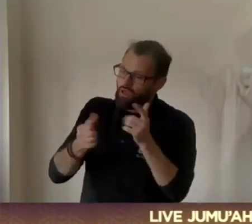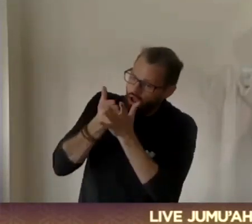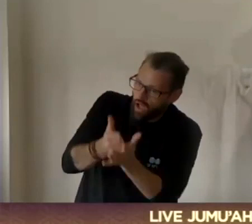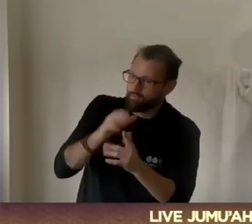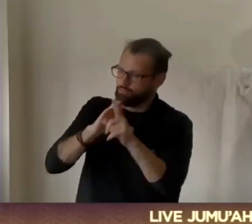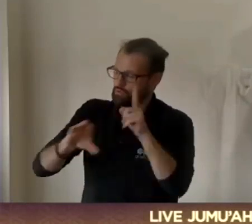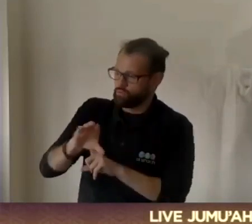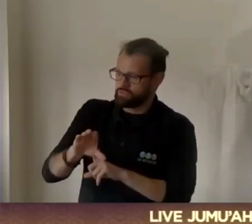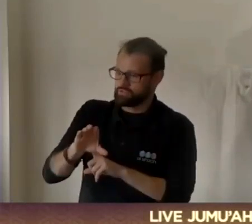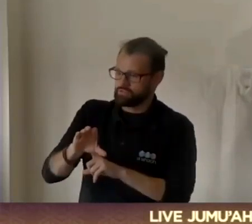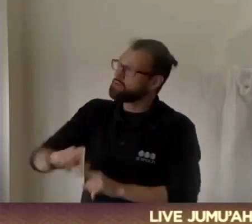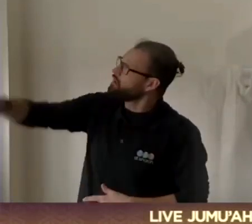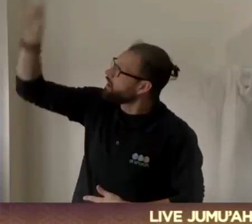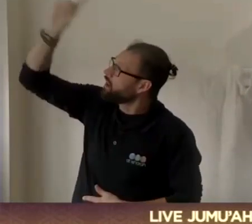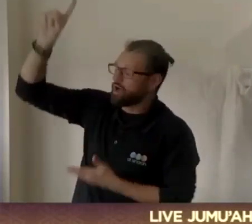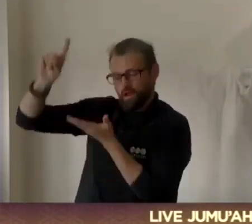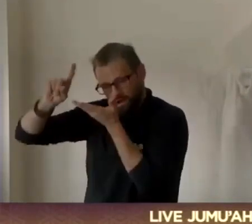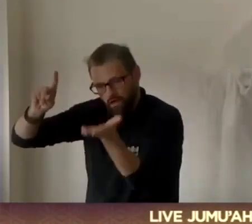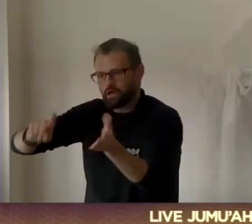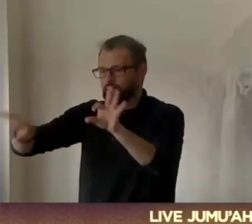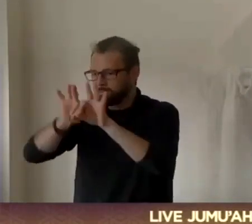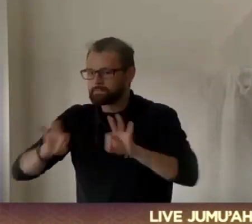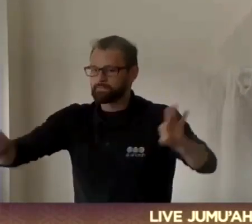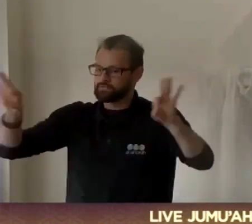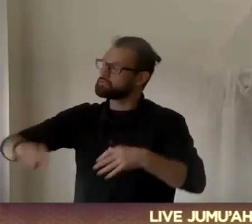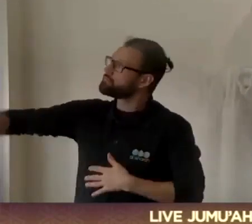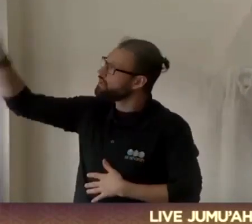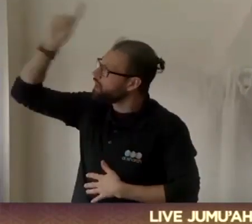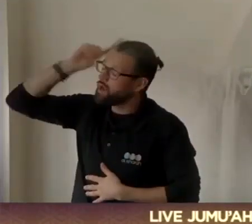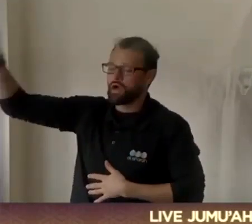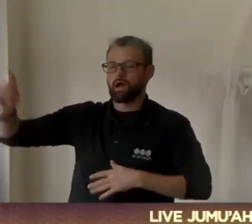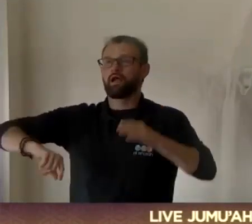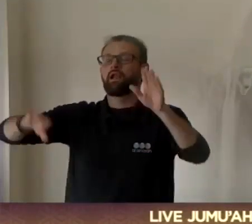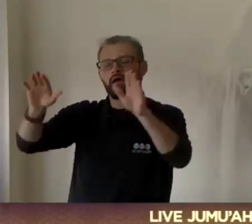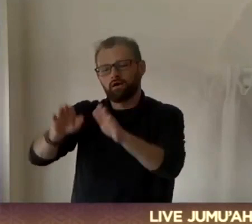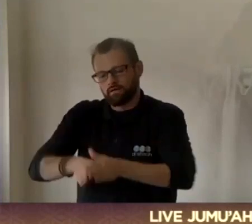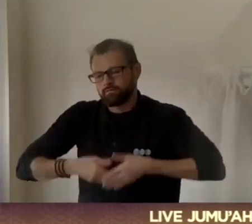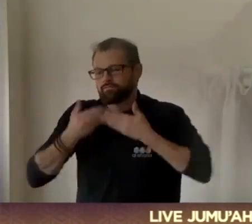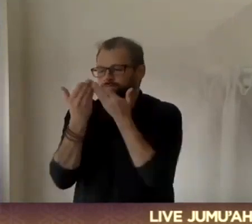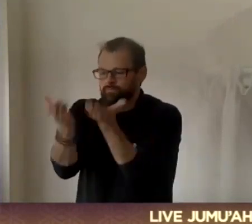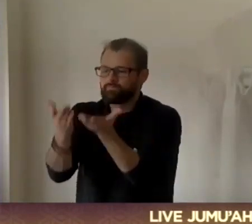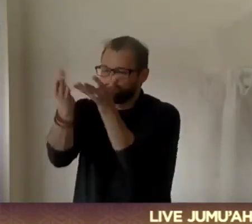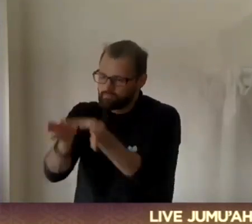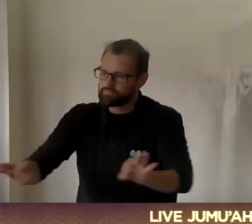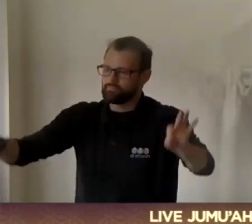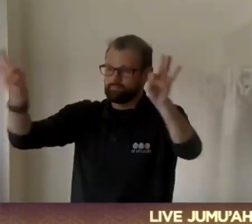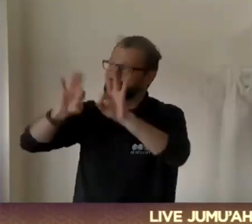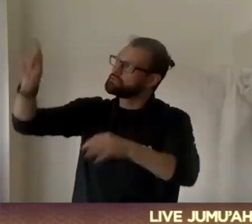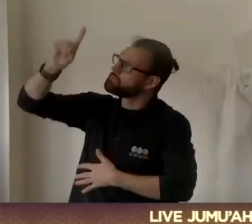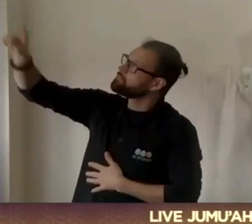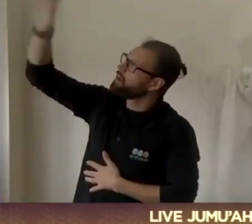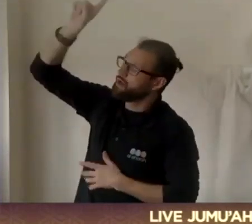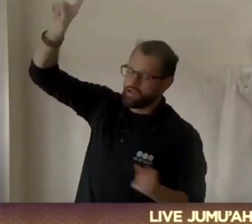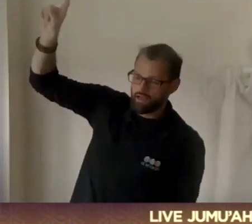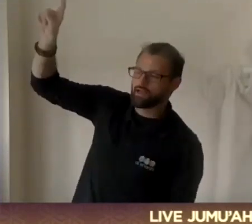subhanahu wa ta'ala will grant you peace. May Allah subhanahu wa ta'ala open the doors of peace. May Allah subhanahu wa ta'ala grant us a